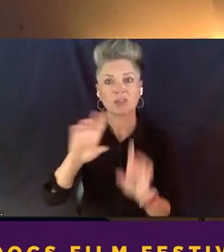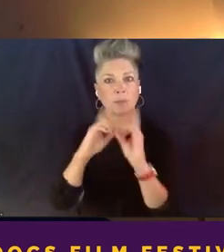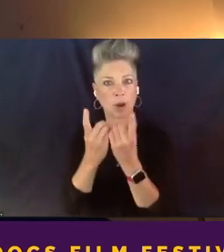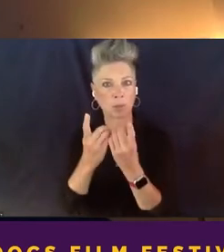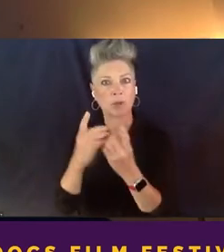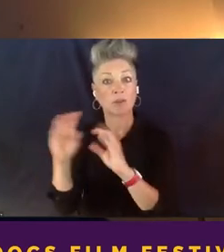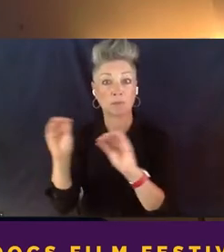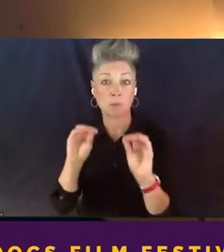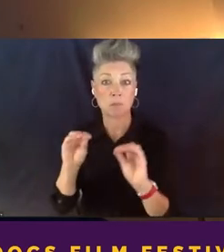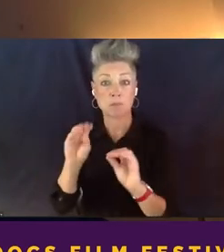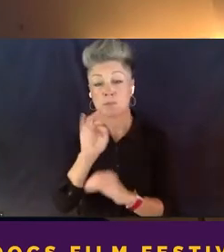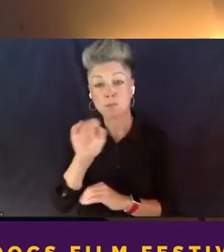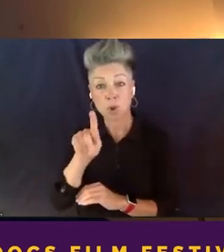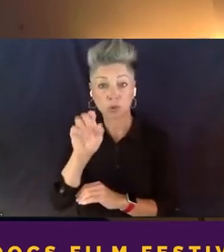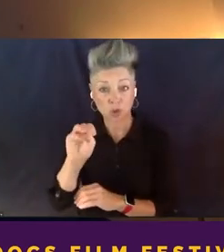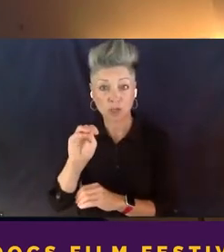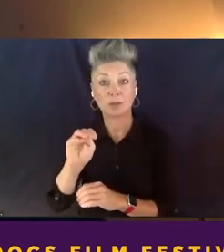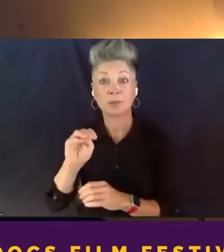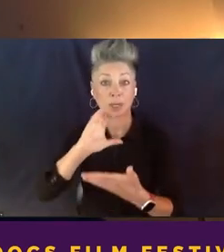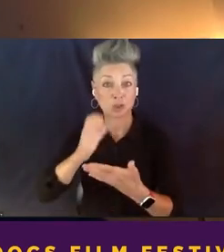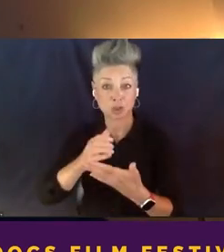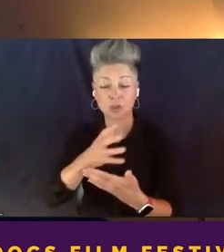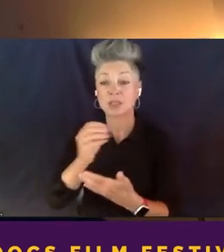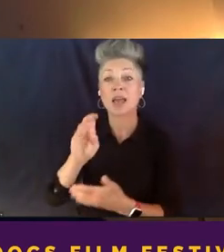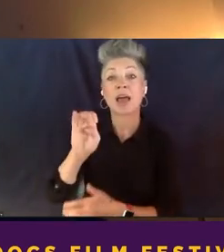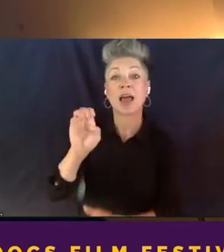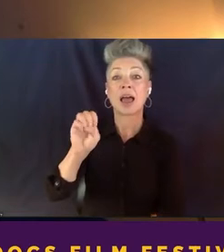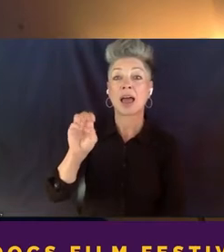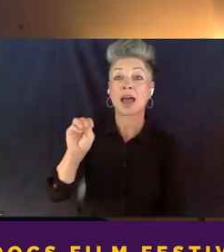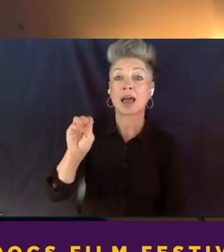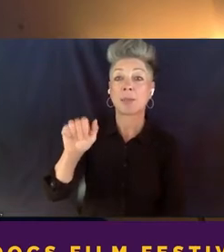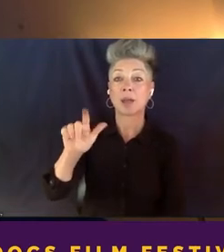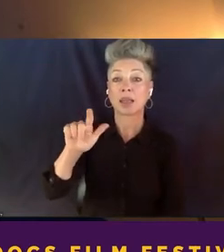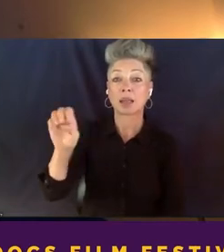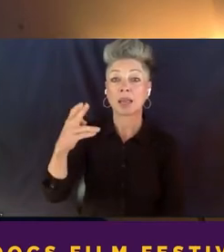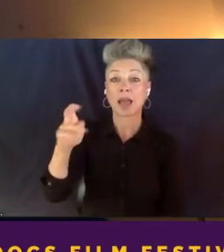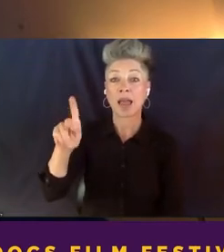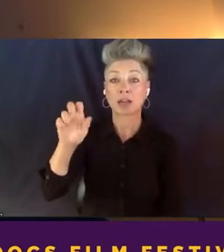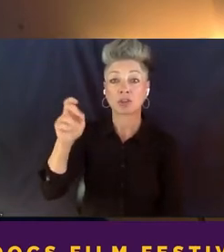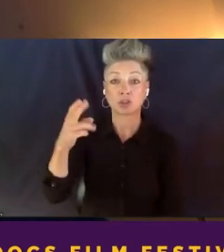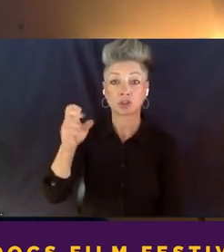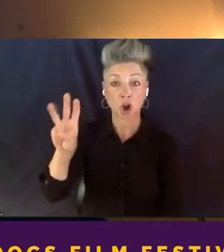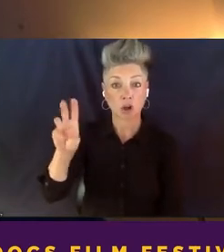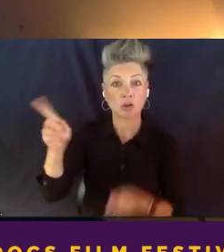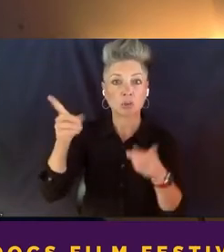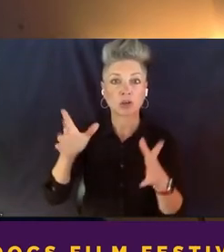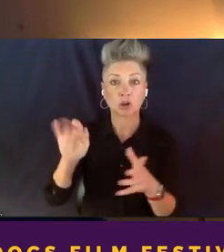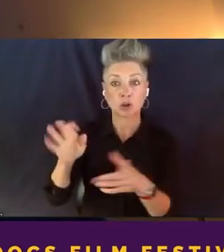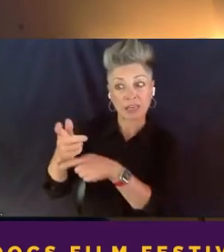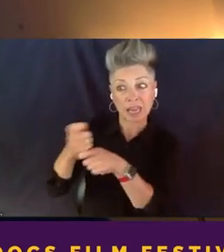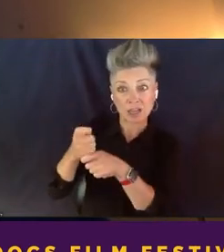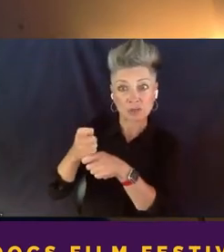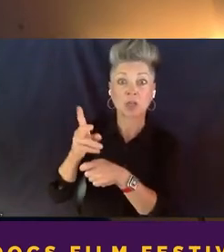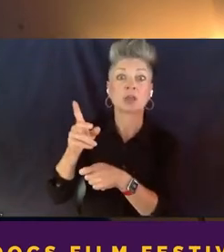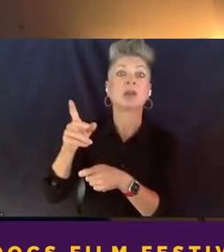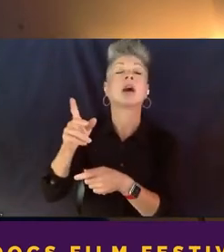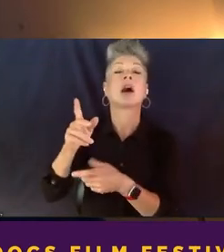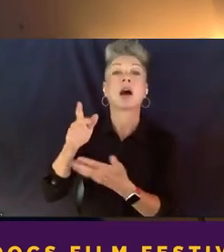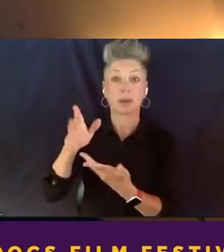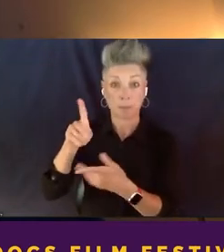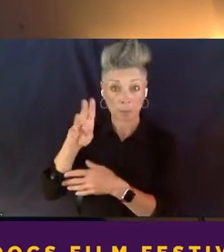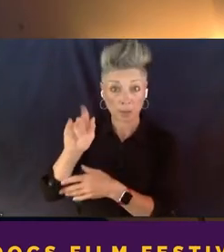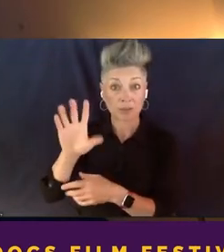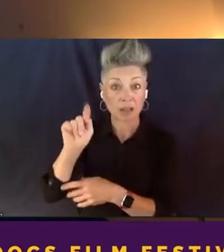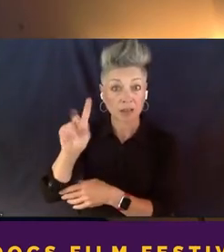We also have Emily Hackshaw, Director of Community Engagement at Georgia Public Television, Travis Mitchell,